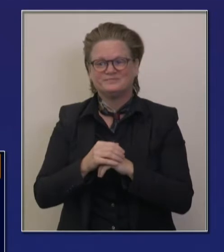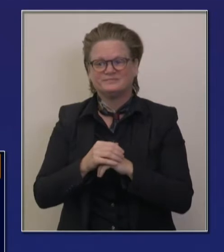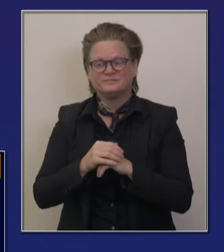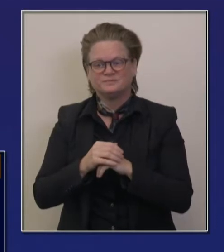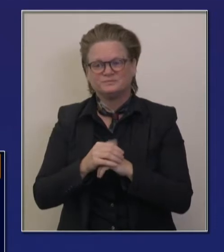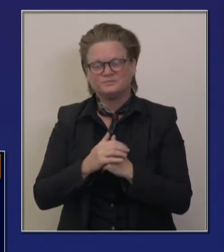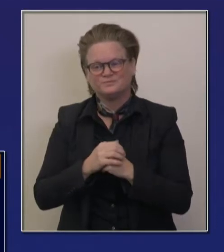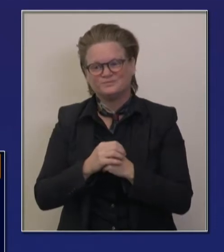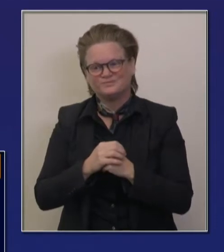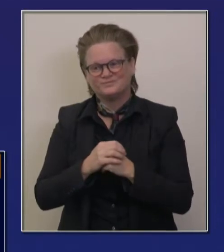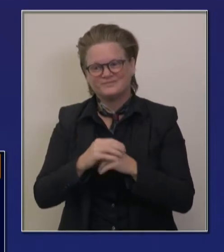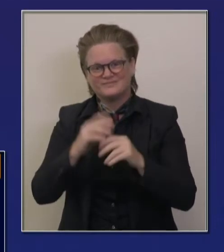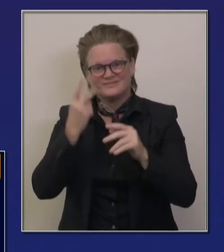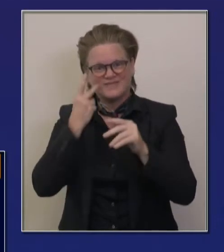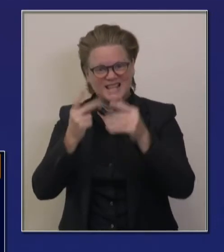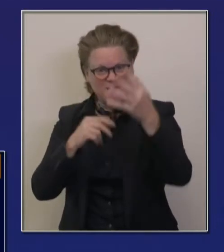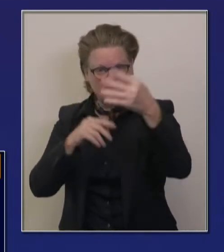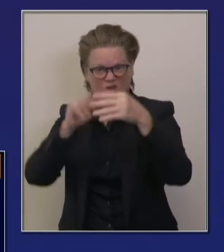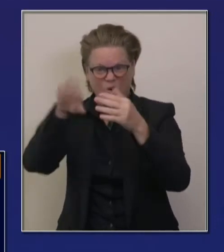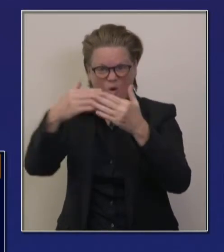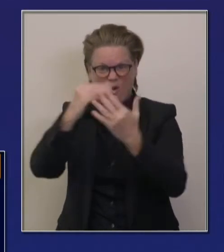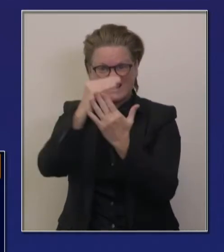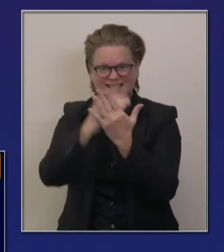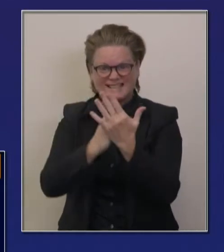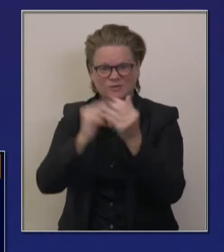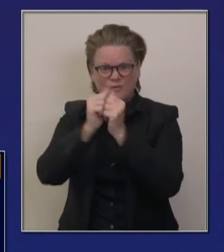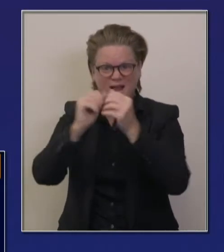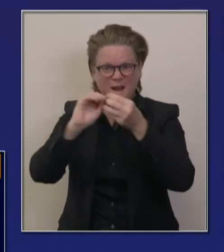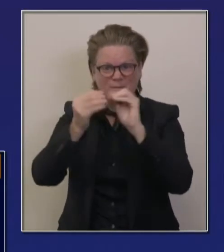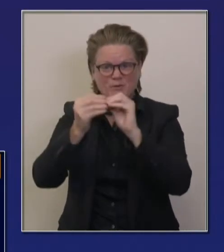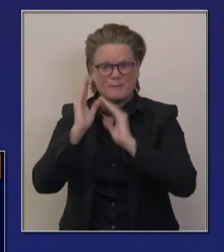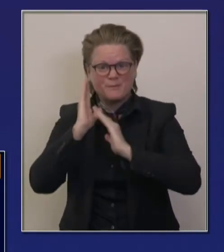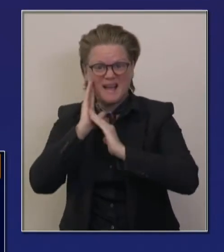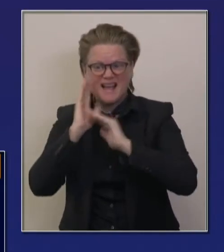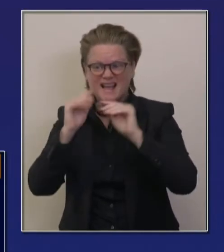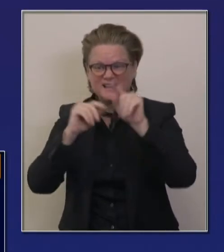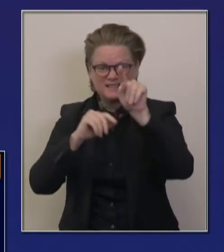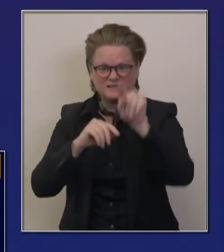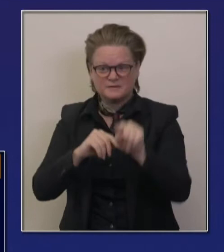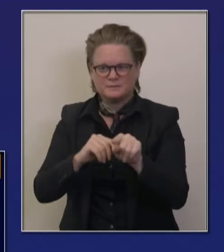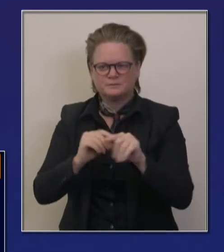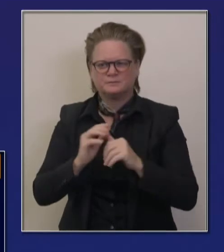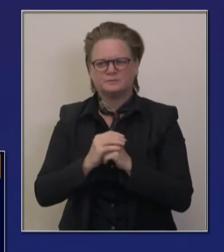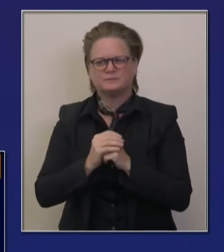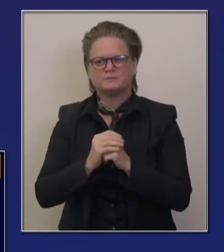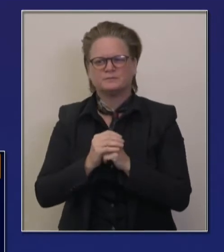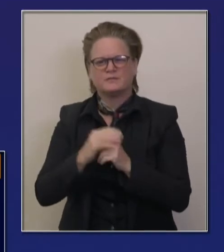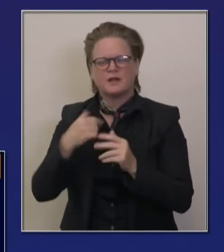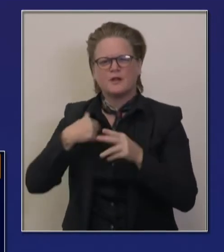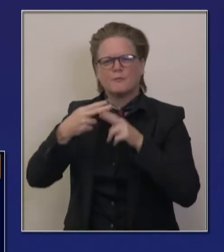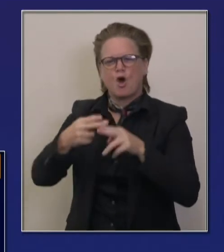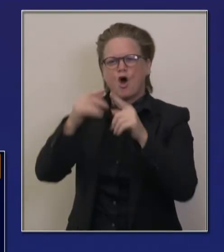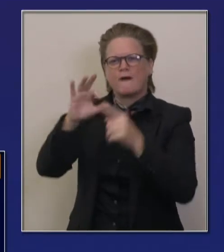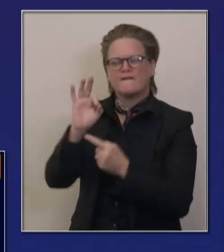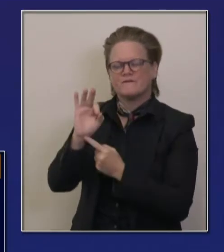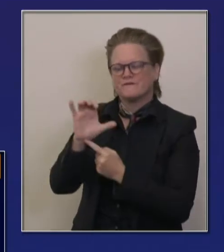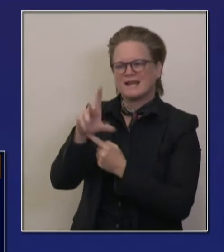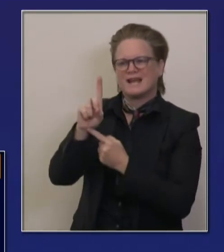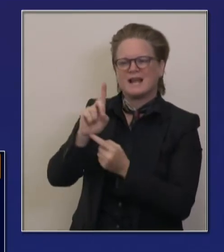Francisco, this FMS, these vehicle metal field, medical stations. These are the bed capacity that we can turn on